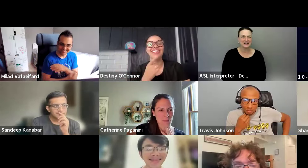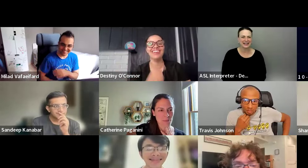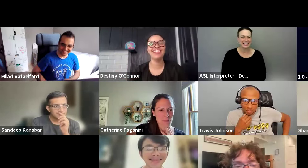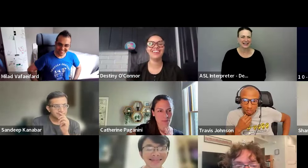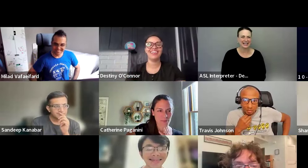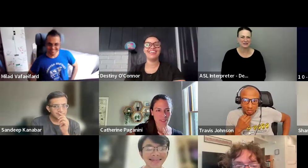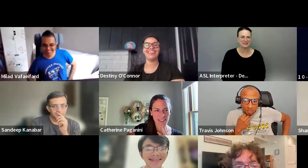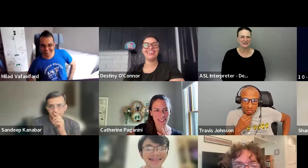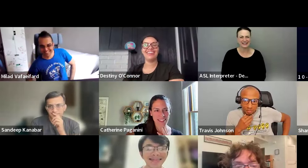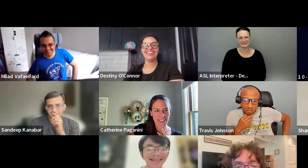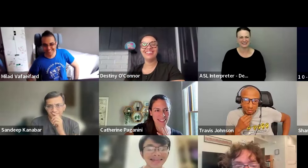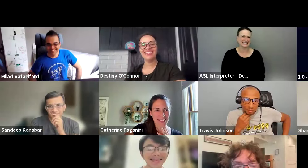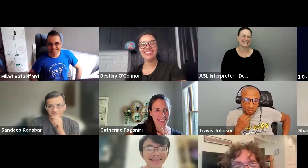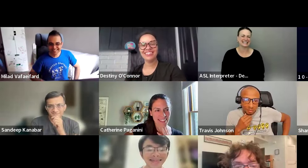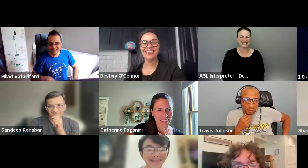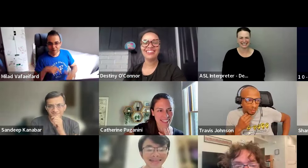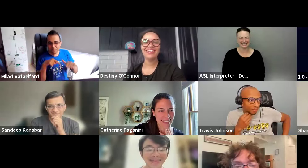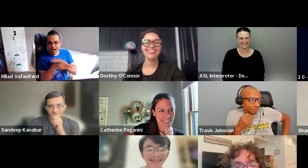We gotta, I gotta hit the subway.